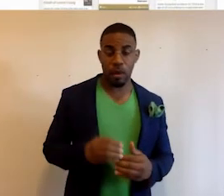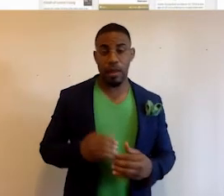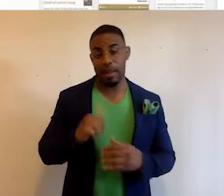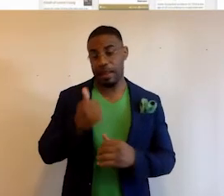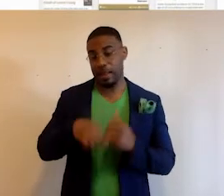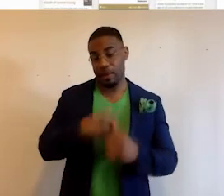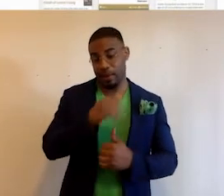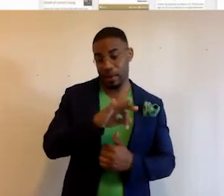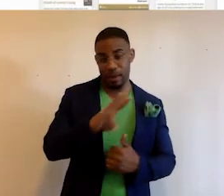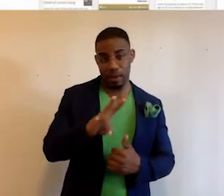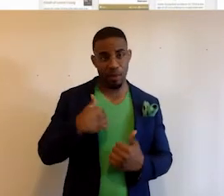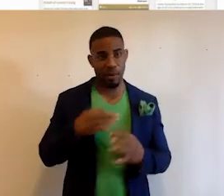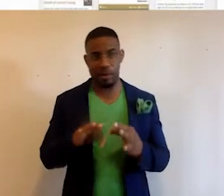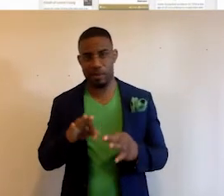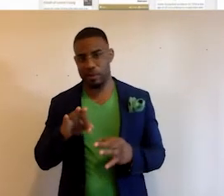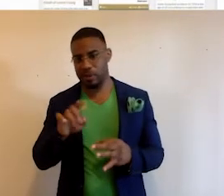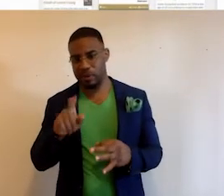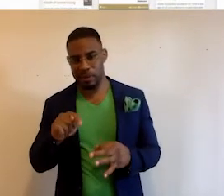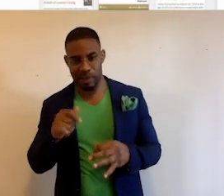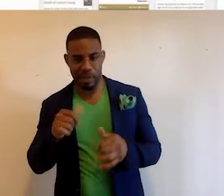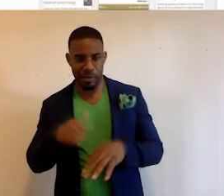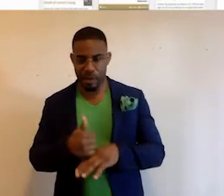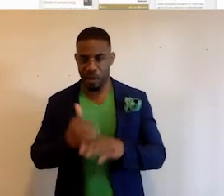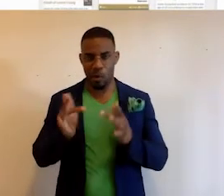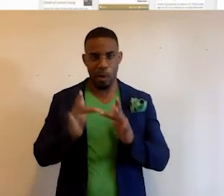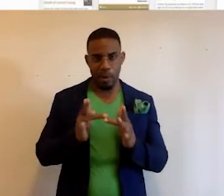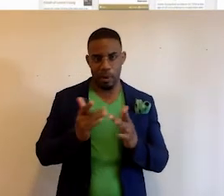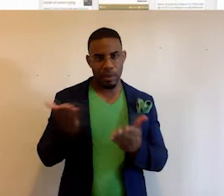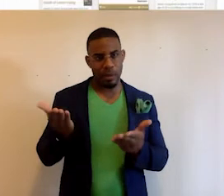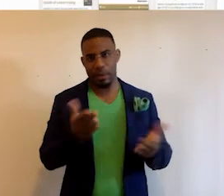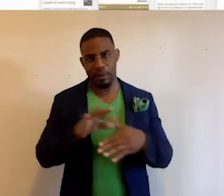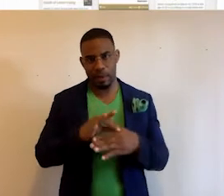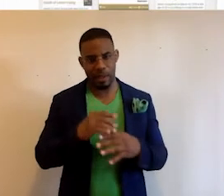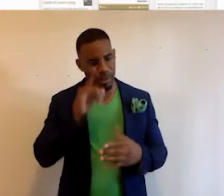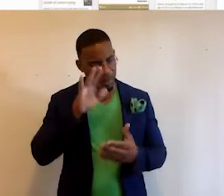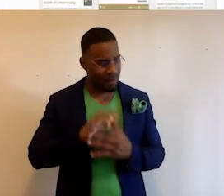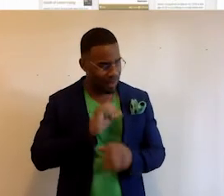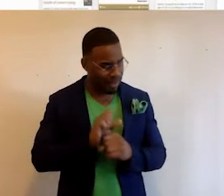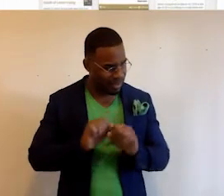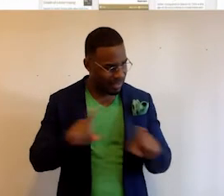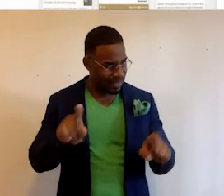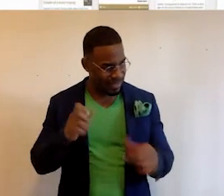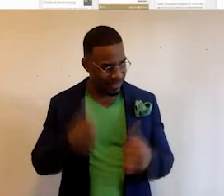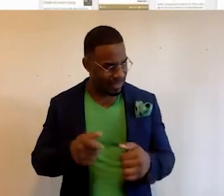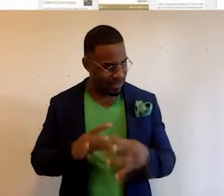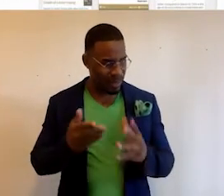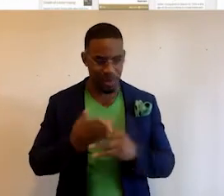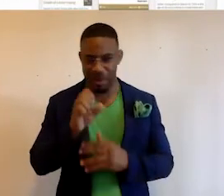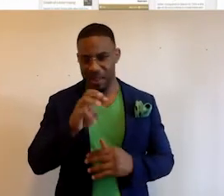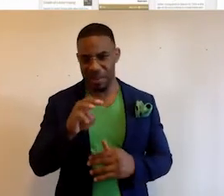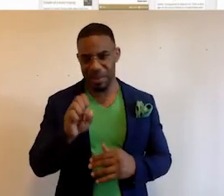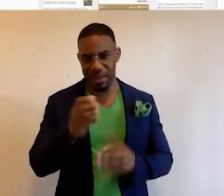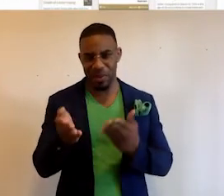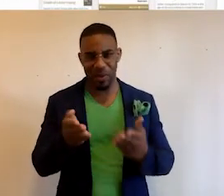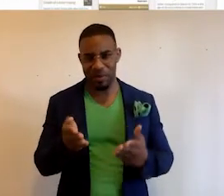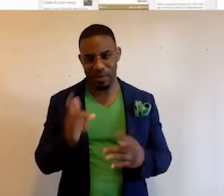1997, we were simply a text-based website delivering content, and I believe we actually sent out text messages through an SMS service